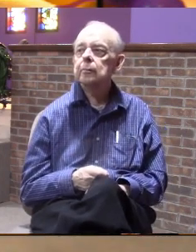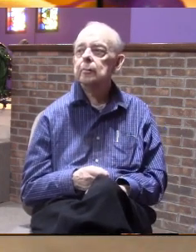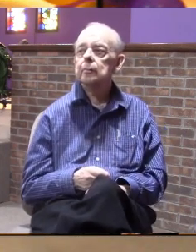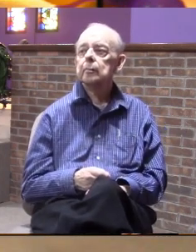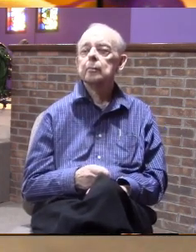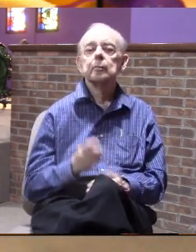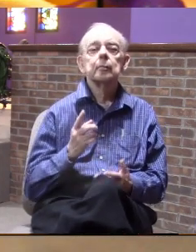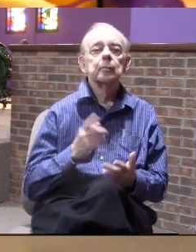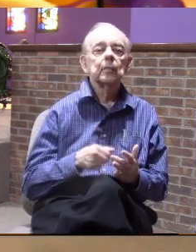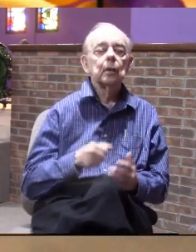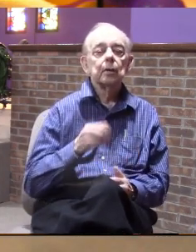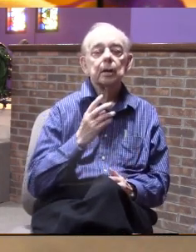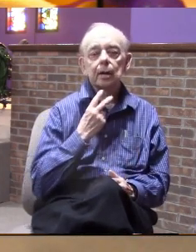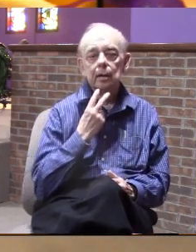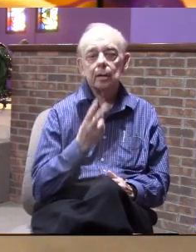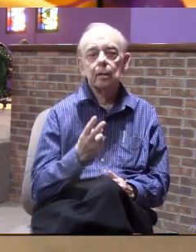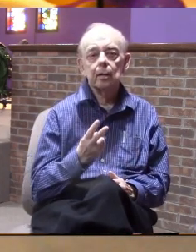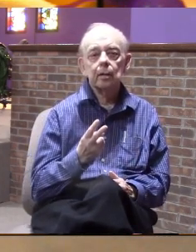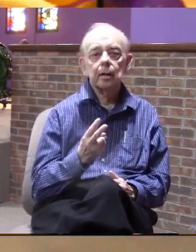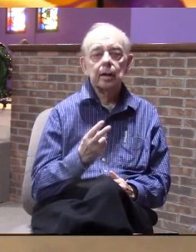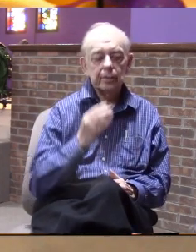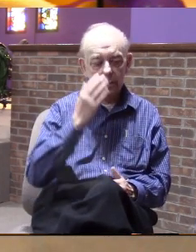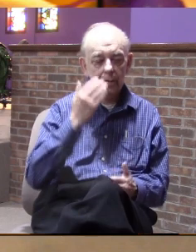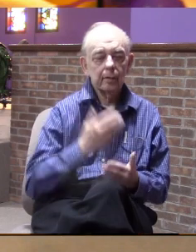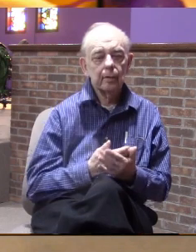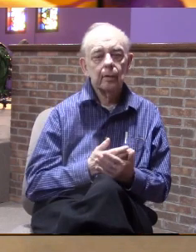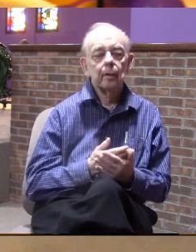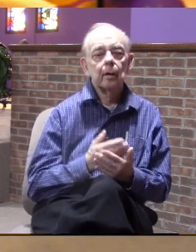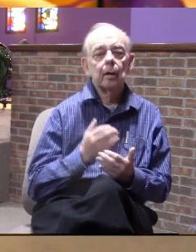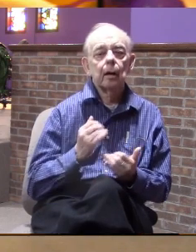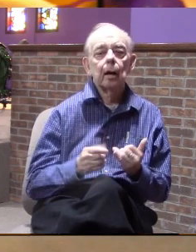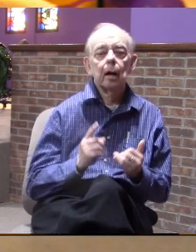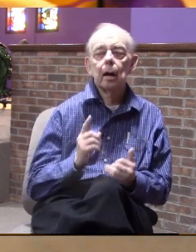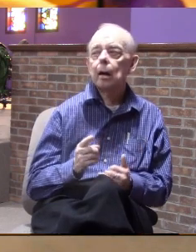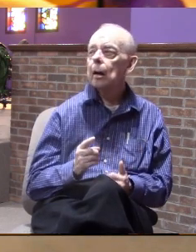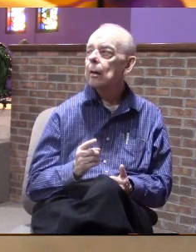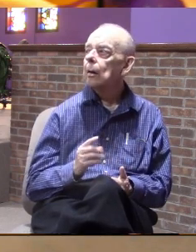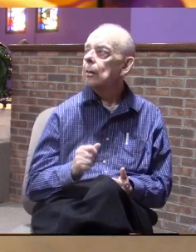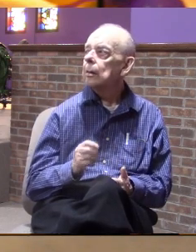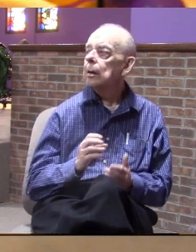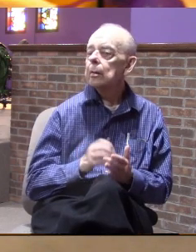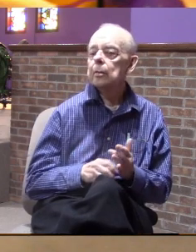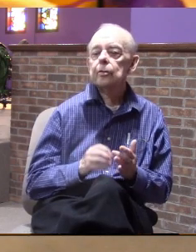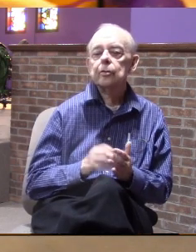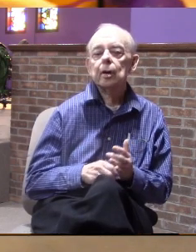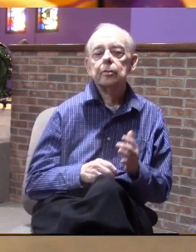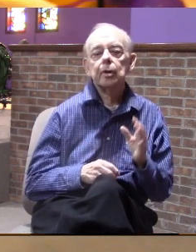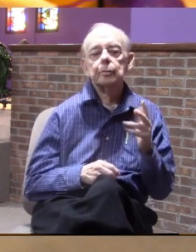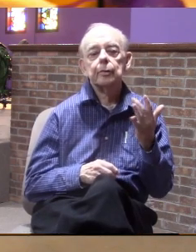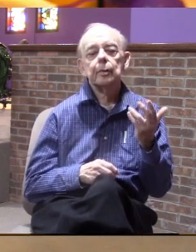what God sees is his son and the last one is in John chapter 13